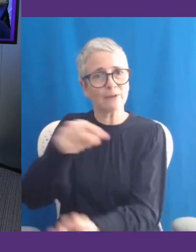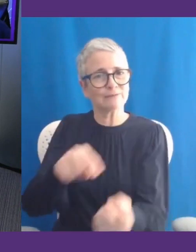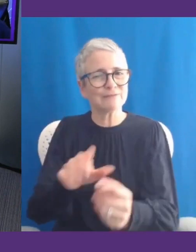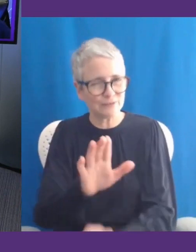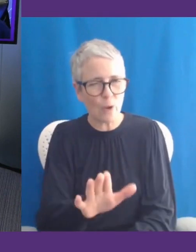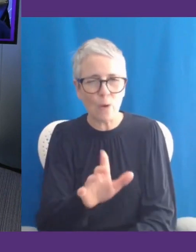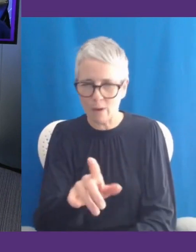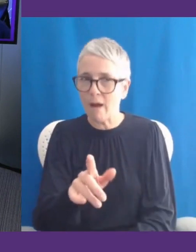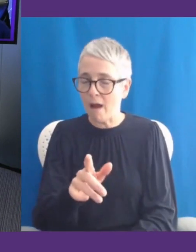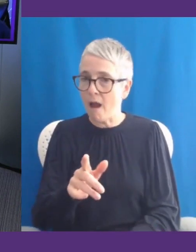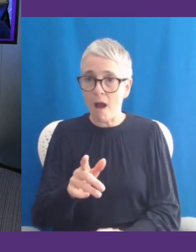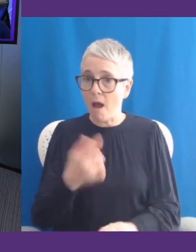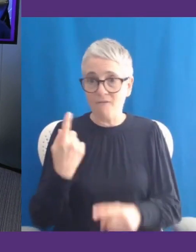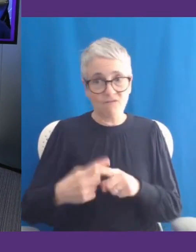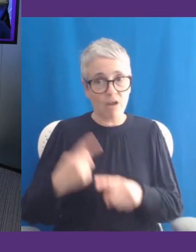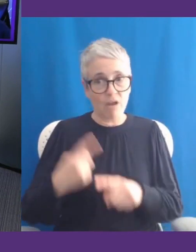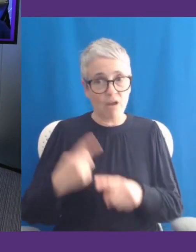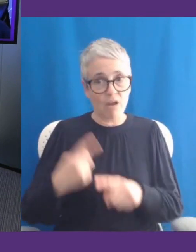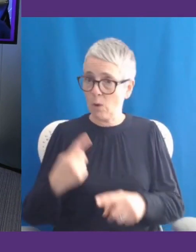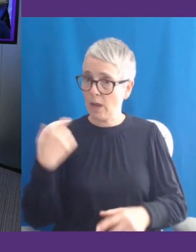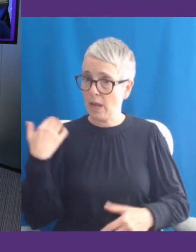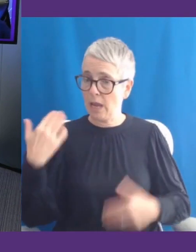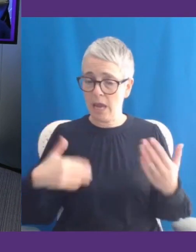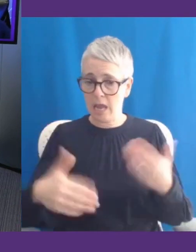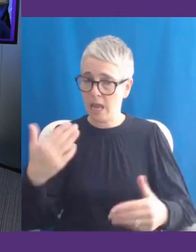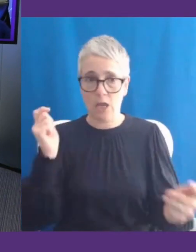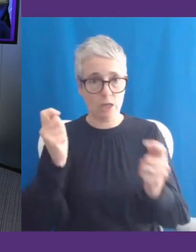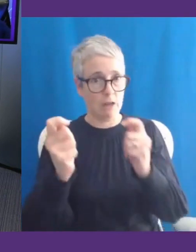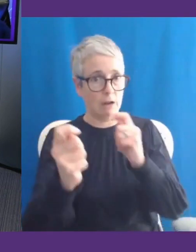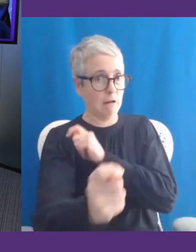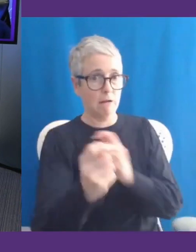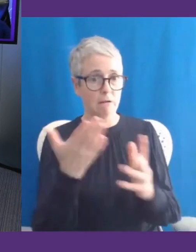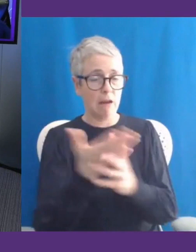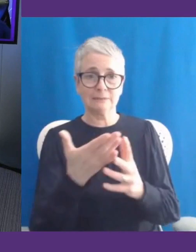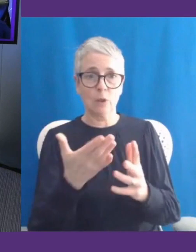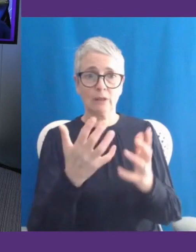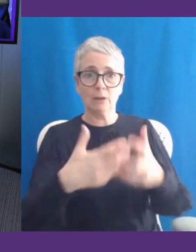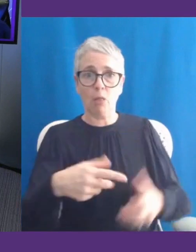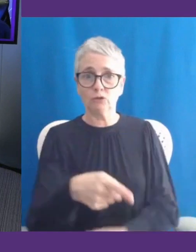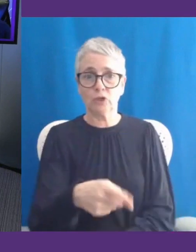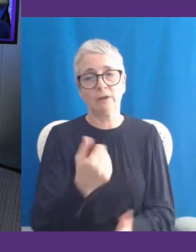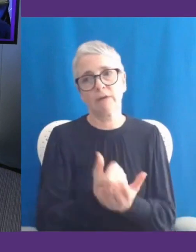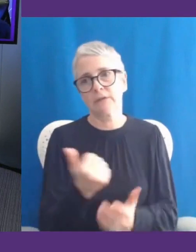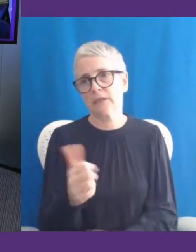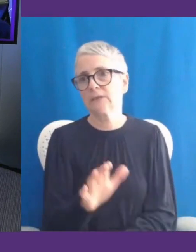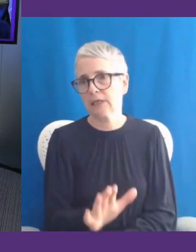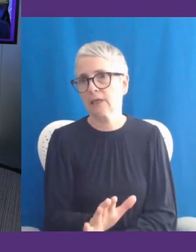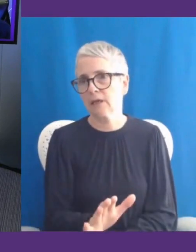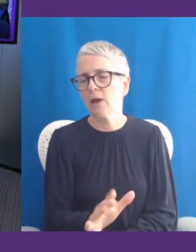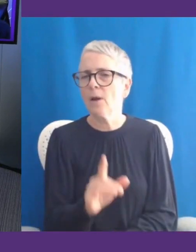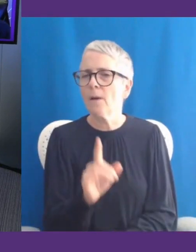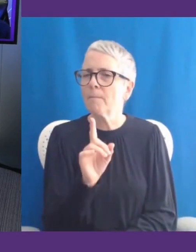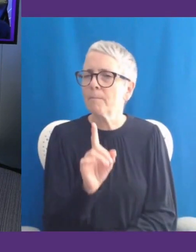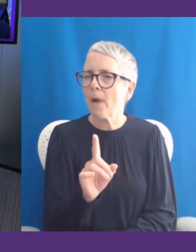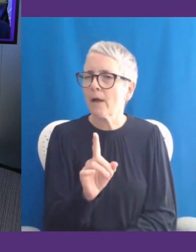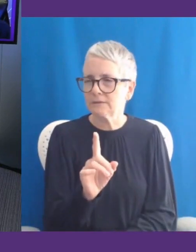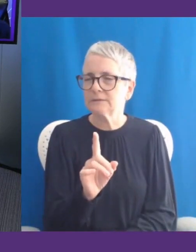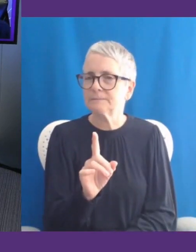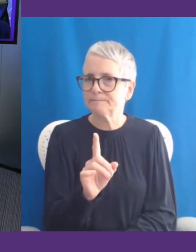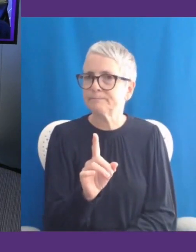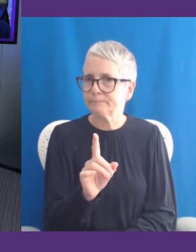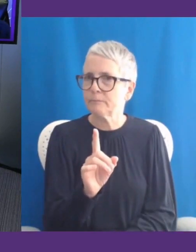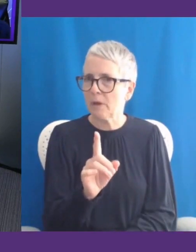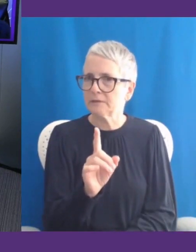towards the automatic incorporation of accessible technology, which is fantastic. But I also think it's worth noting that